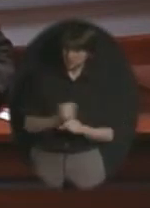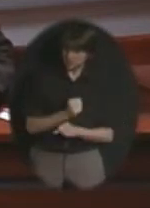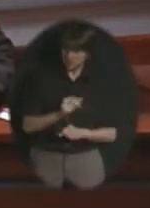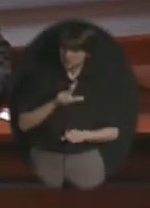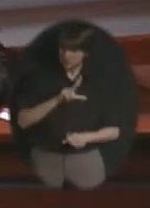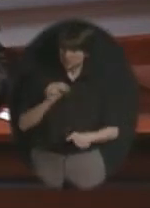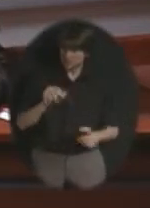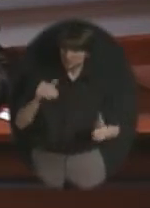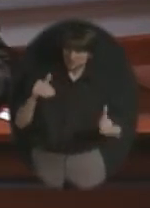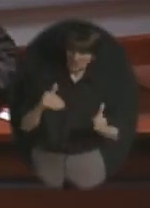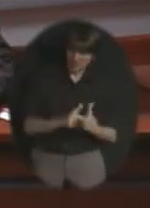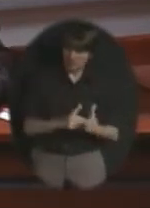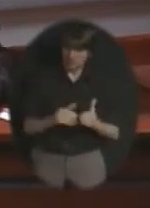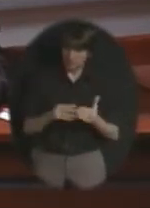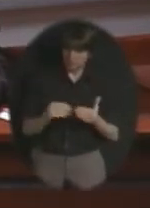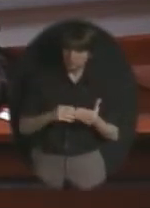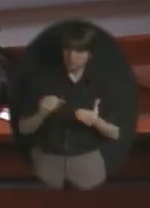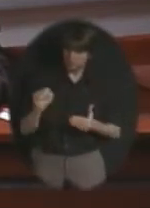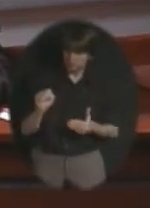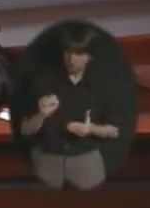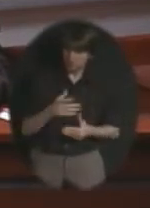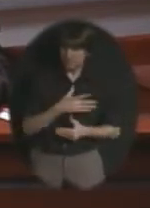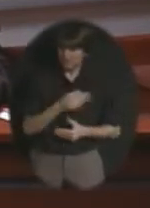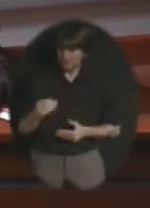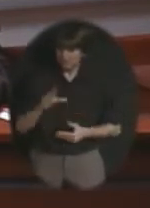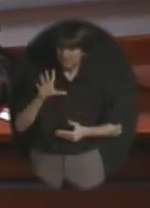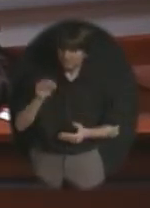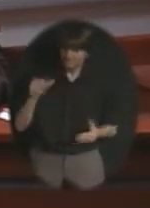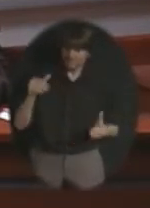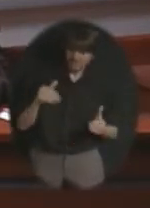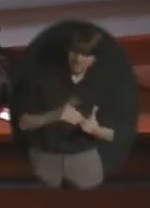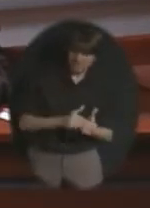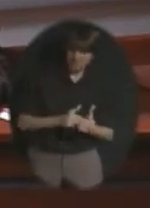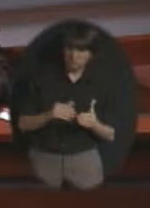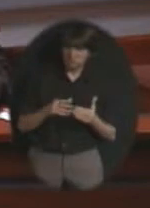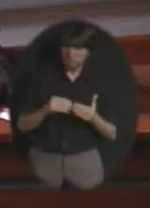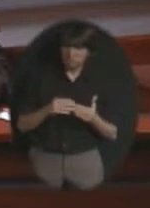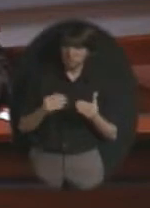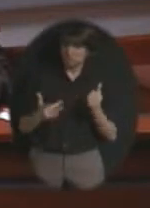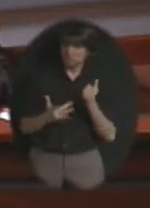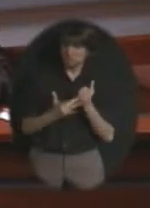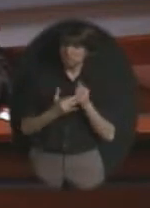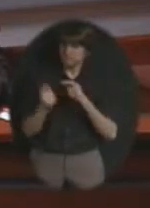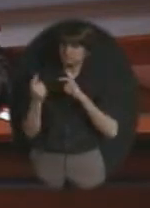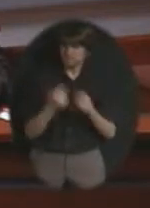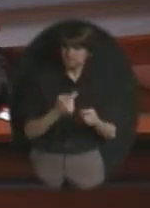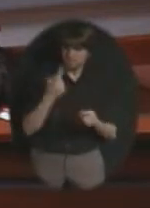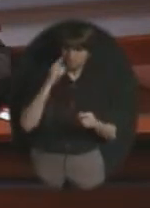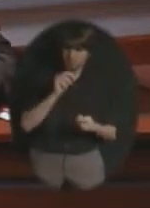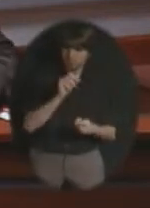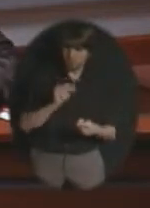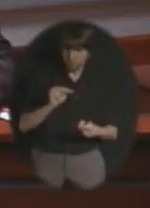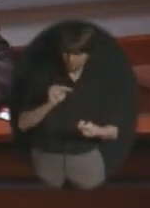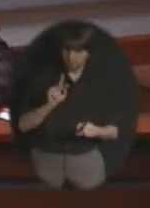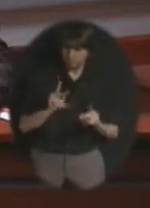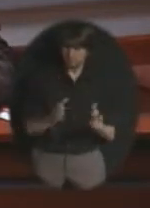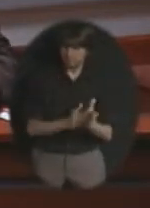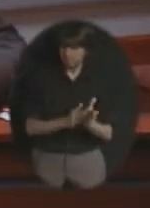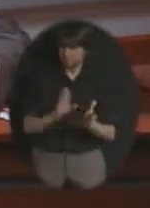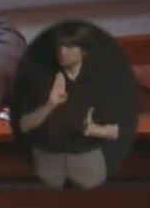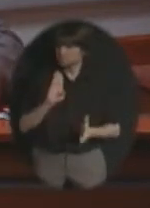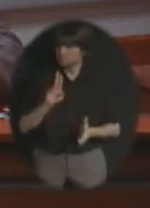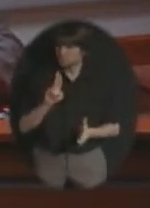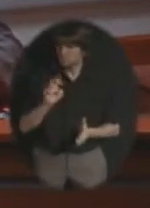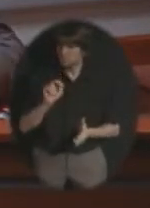scholarship as well as a $50,000 technology grant for Olathe North so people are pulling for Brendan obviously